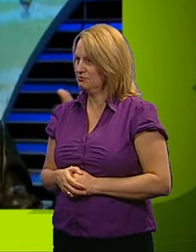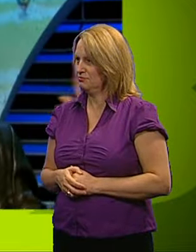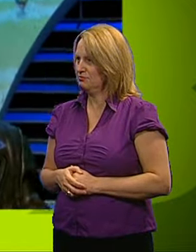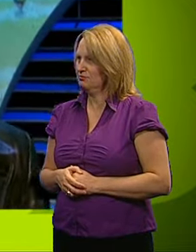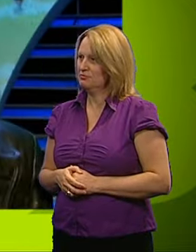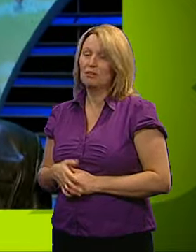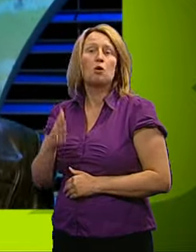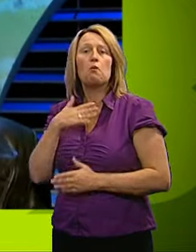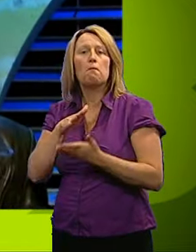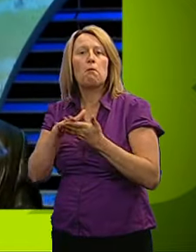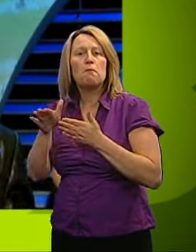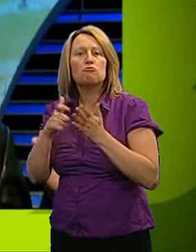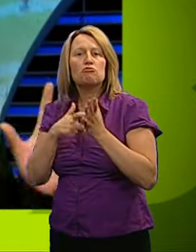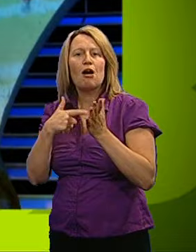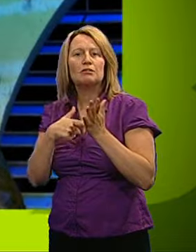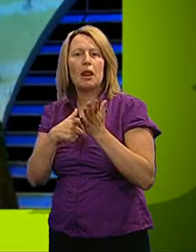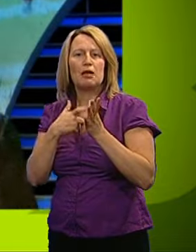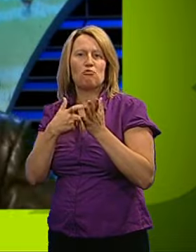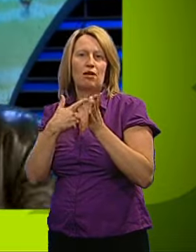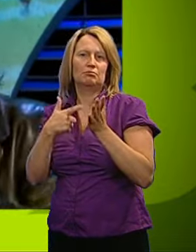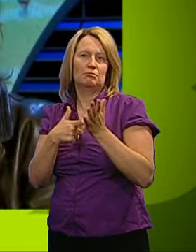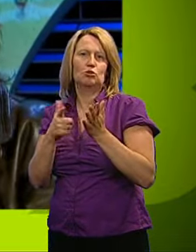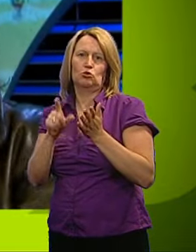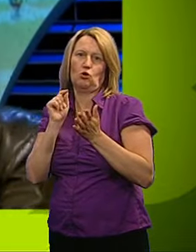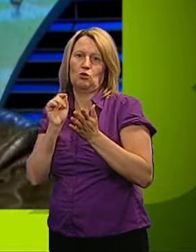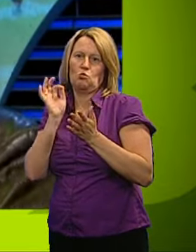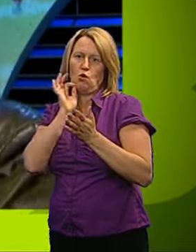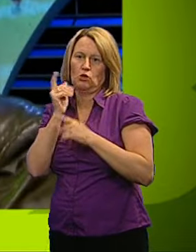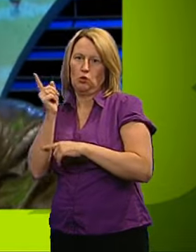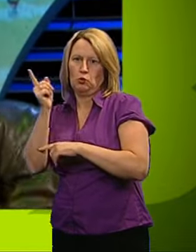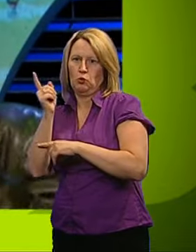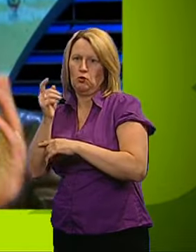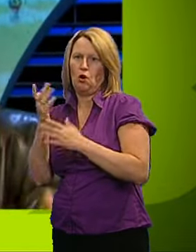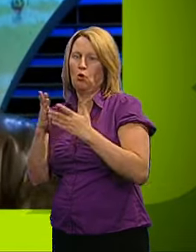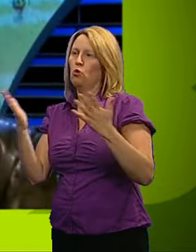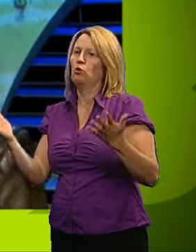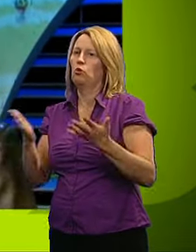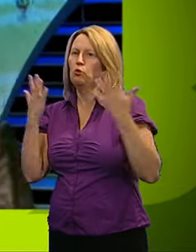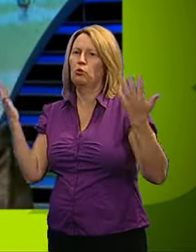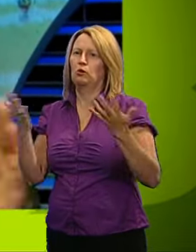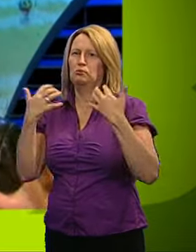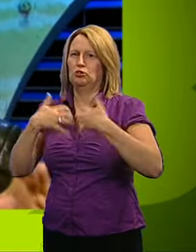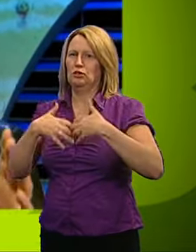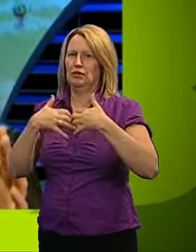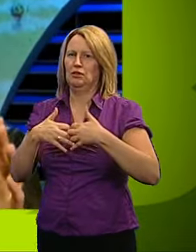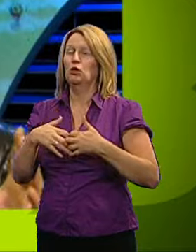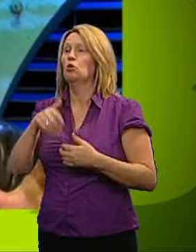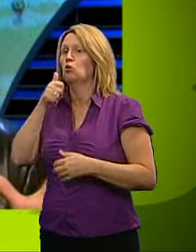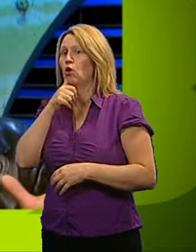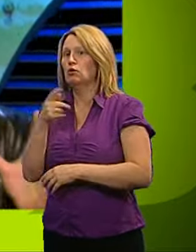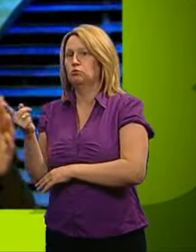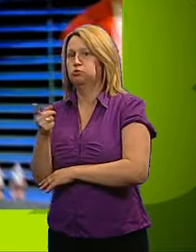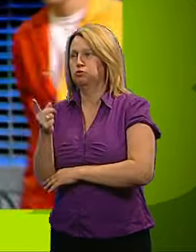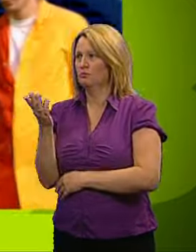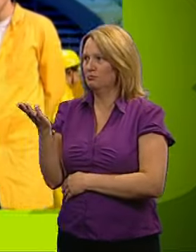So, there you have it. If you want to knock out a lab rat and you've got a choice between a water cannon and a wind machine, use a water cannon. Unless you have neither, in which case,